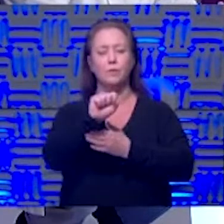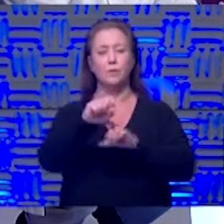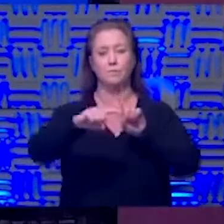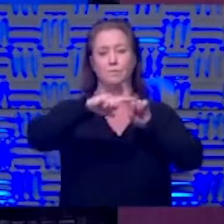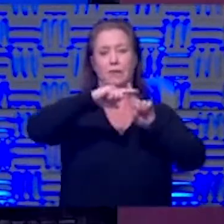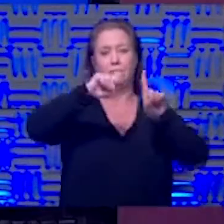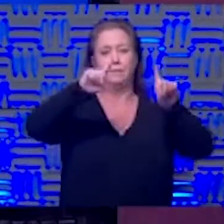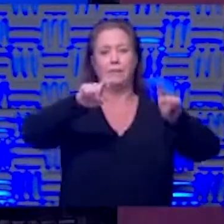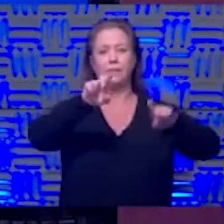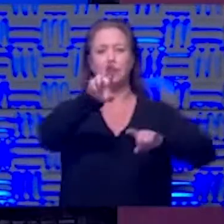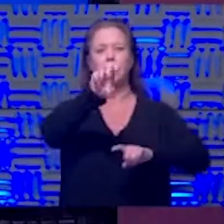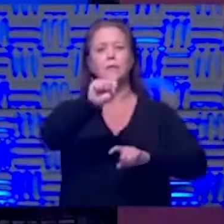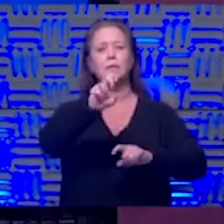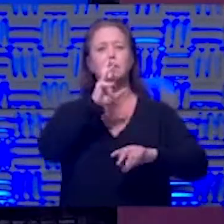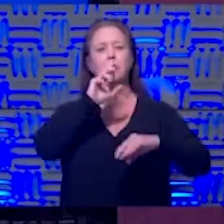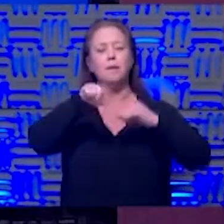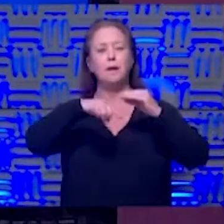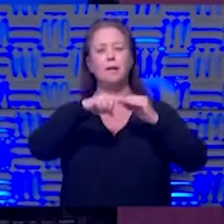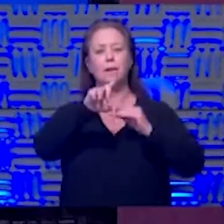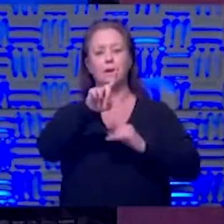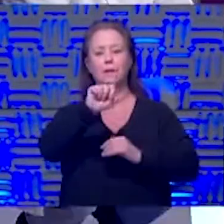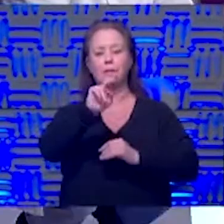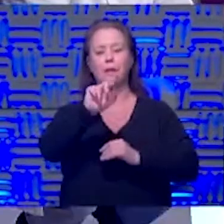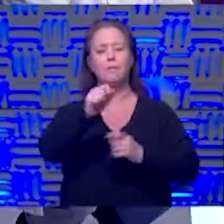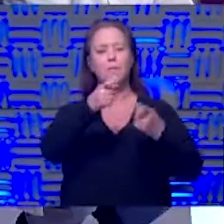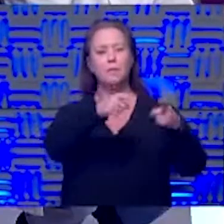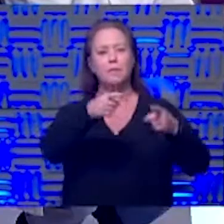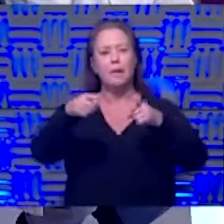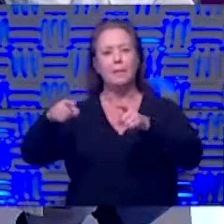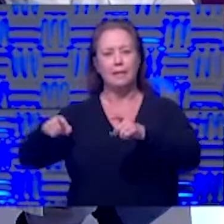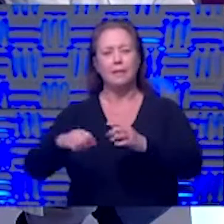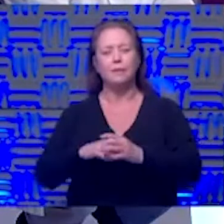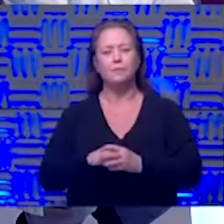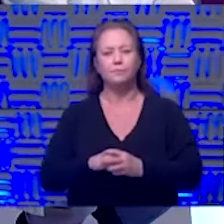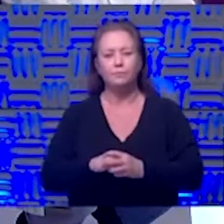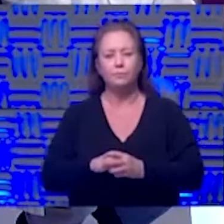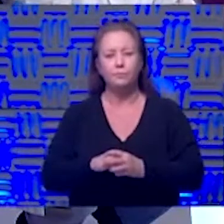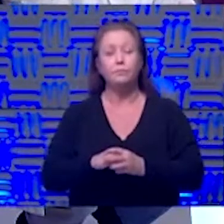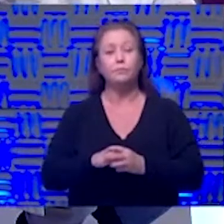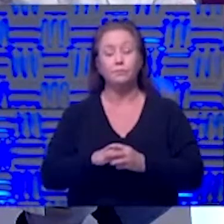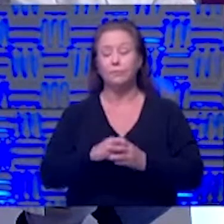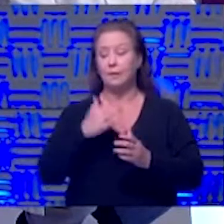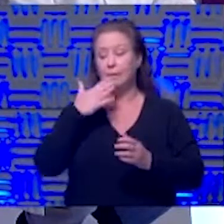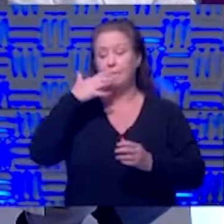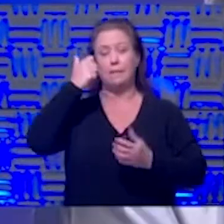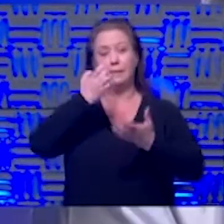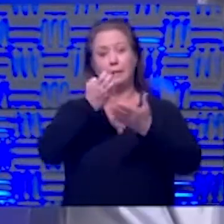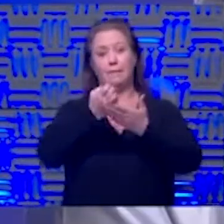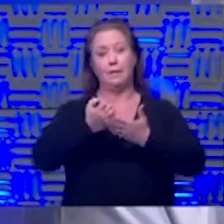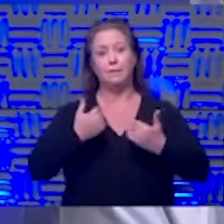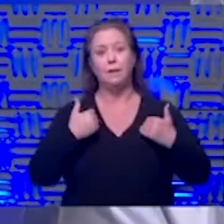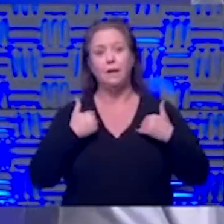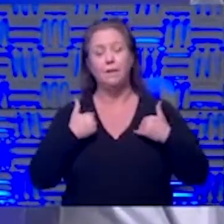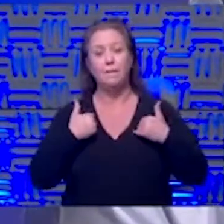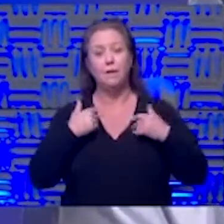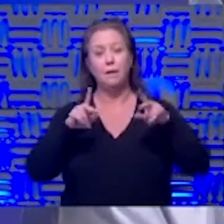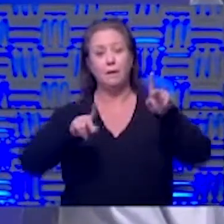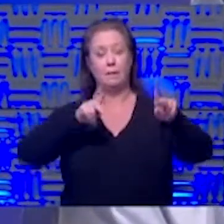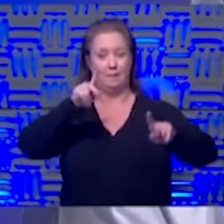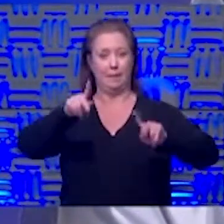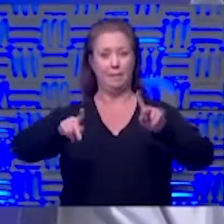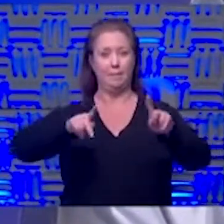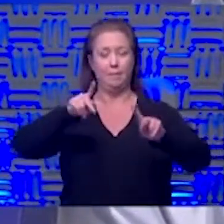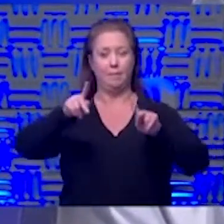United States talk to us a little bit about that Dana what's going on out there you know I mean from the best evidence that we have it's just people who